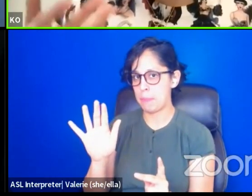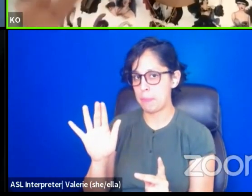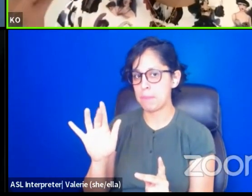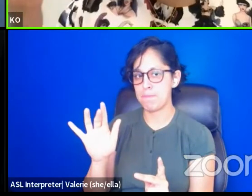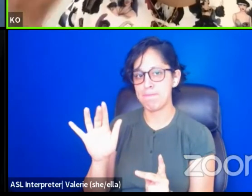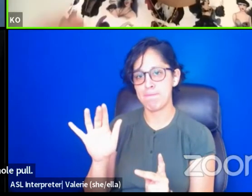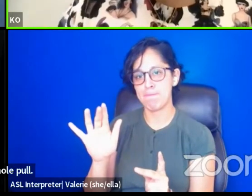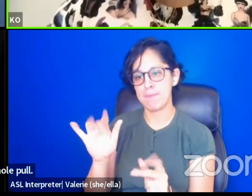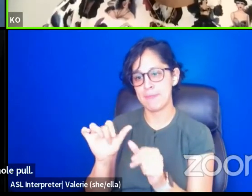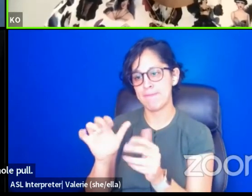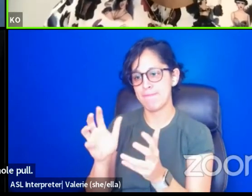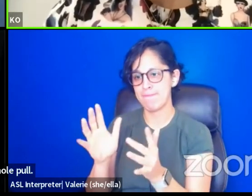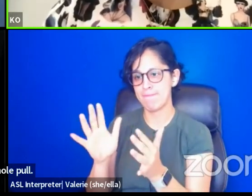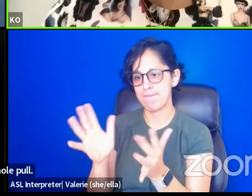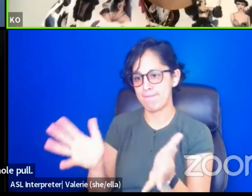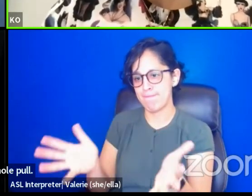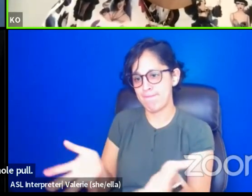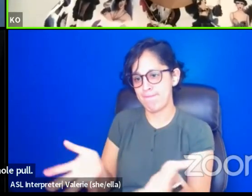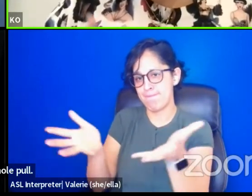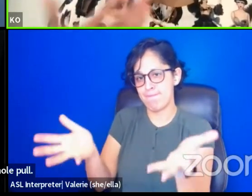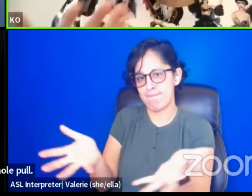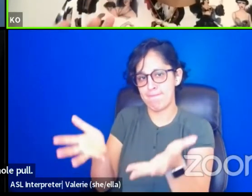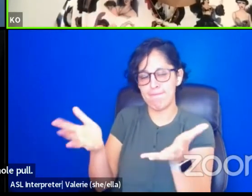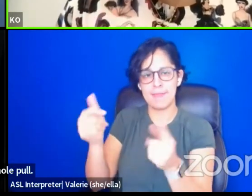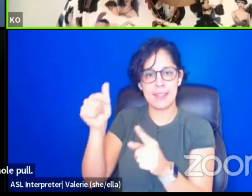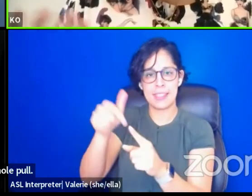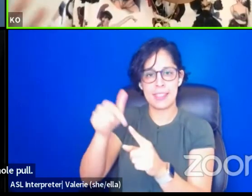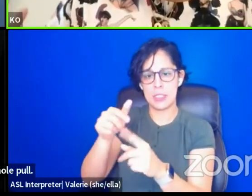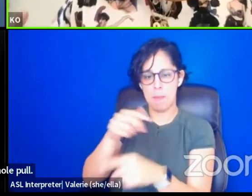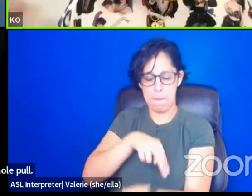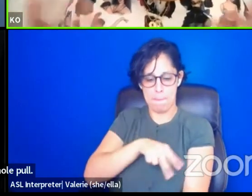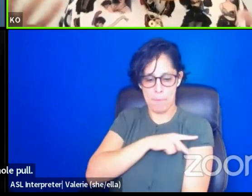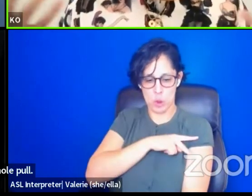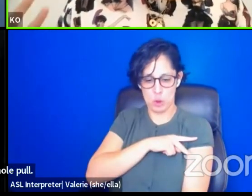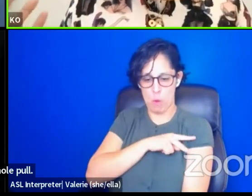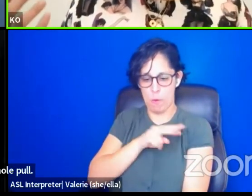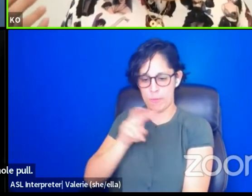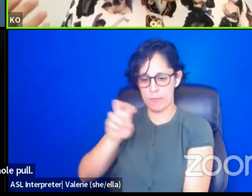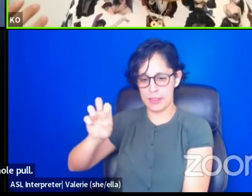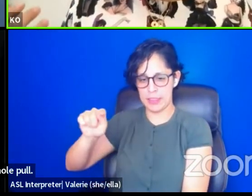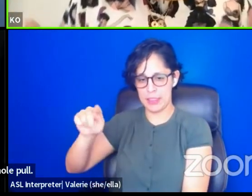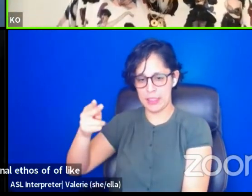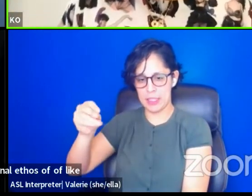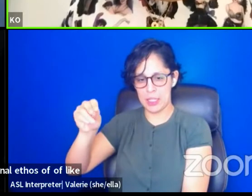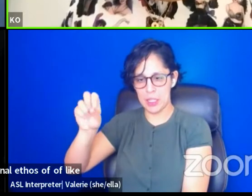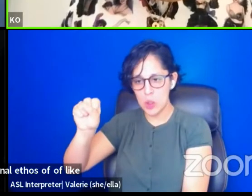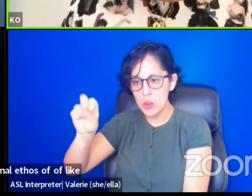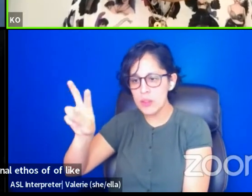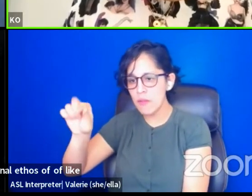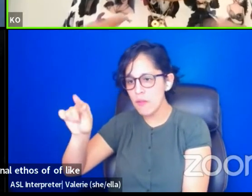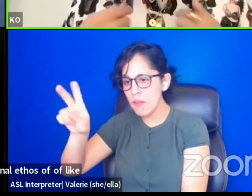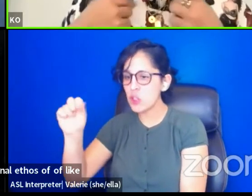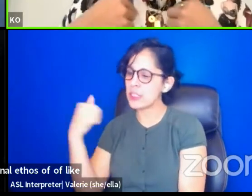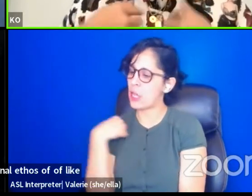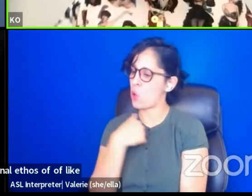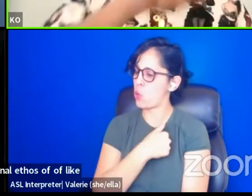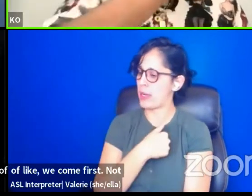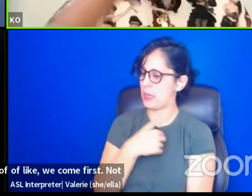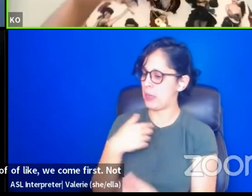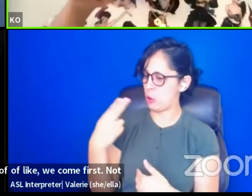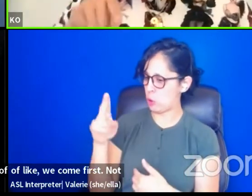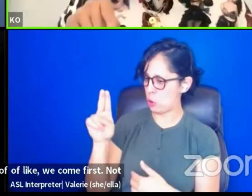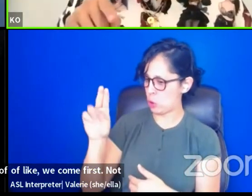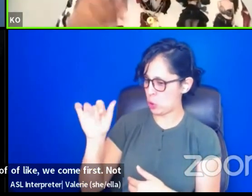uphold like this, this very personal ethos of, of like, we come first, not just me.